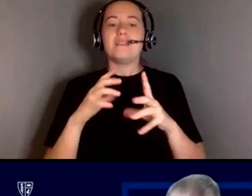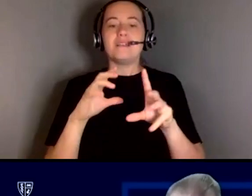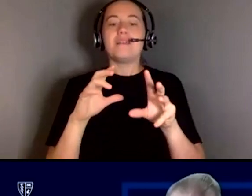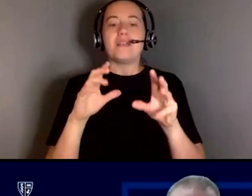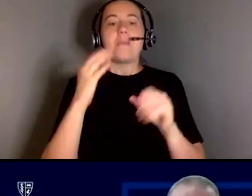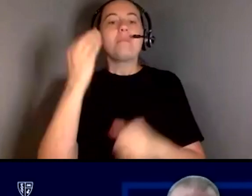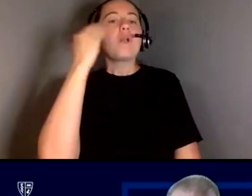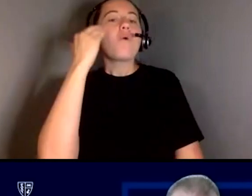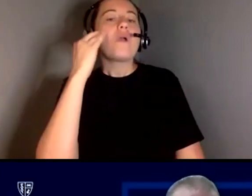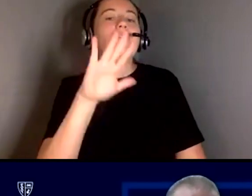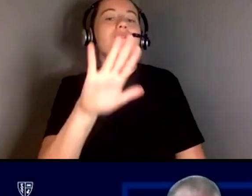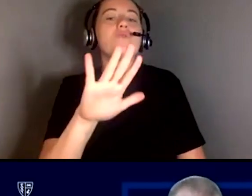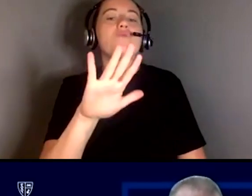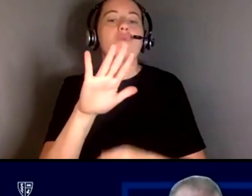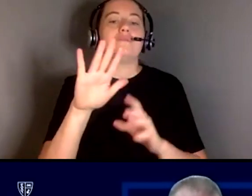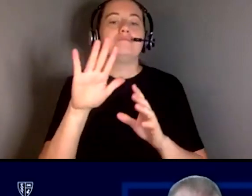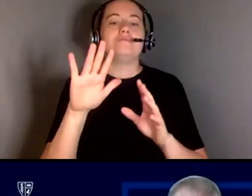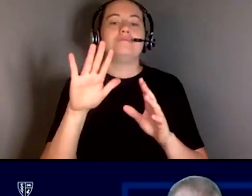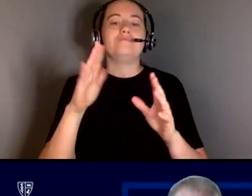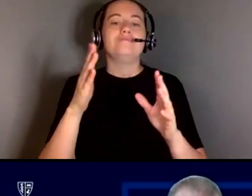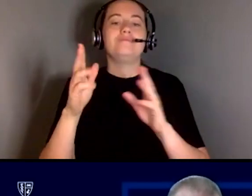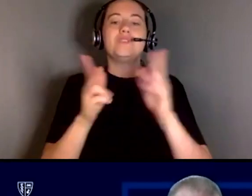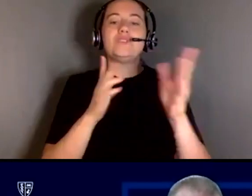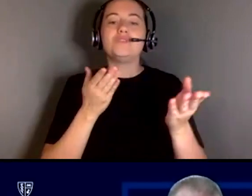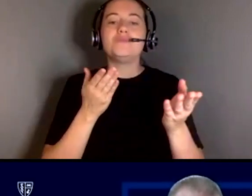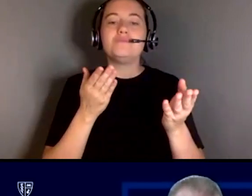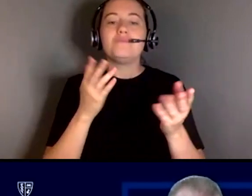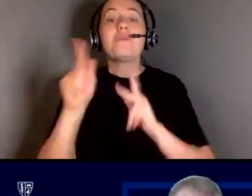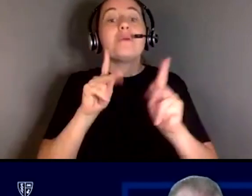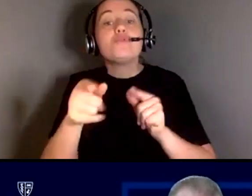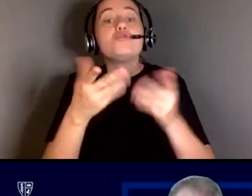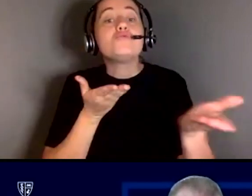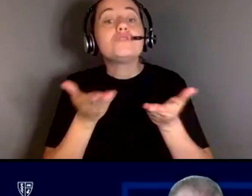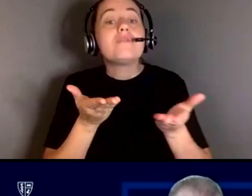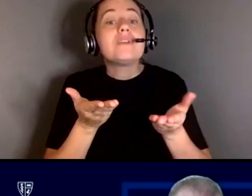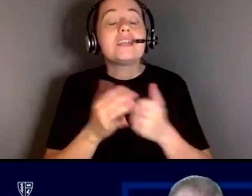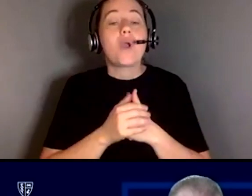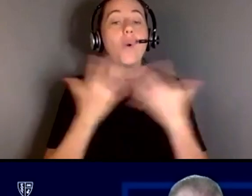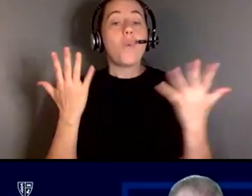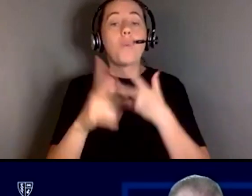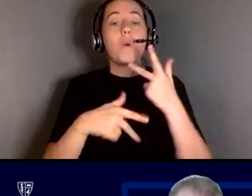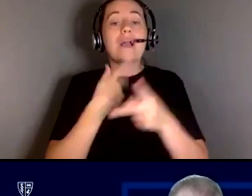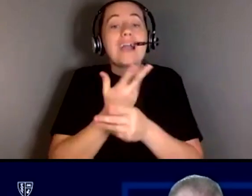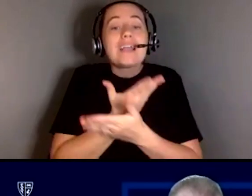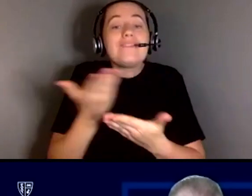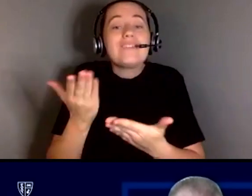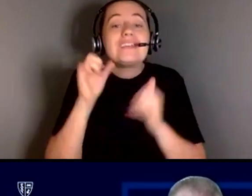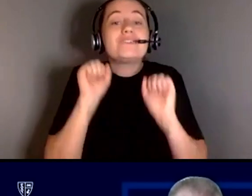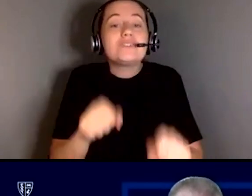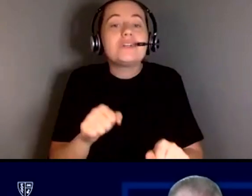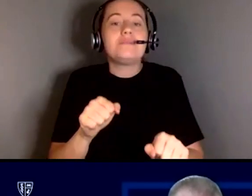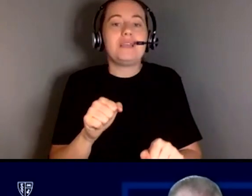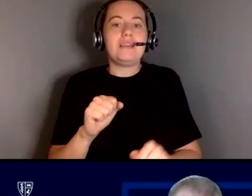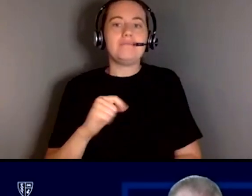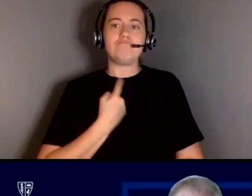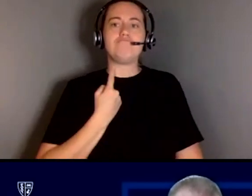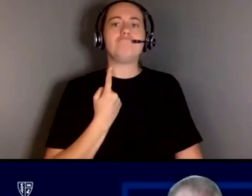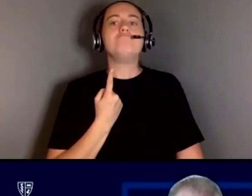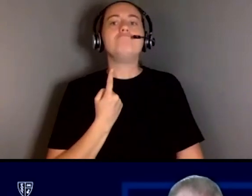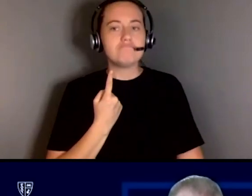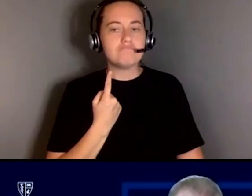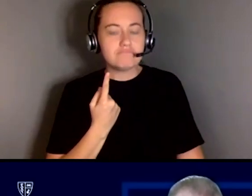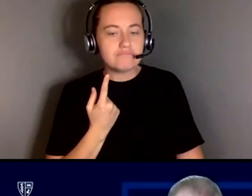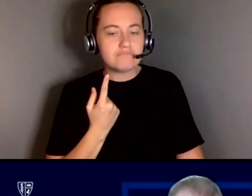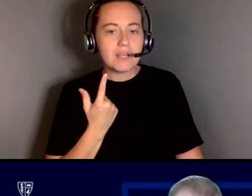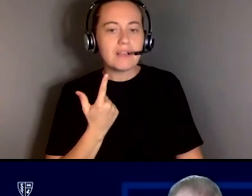population that you're serving knowing what things could be considered offensive um